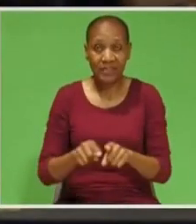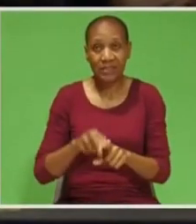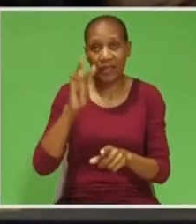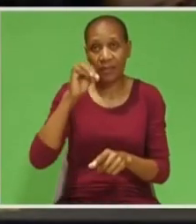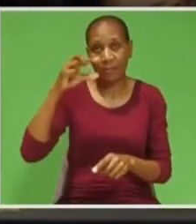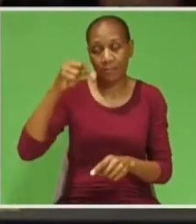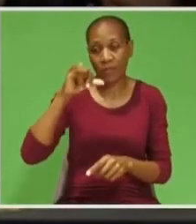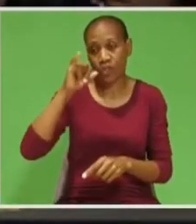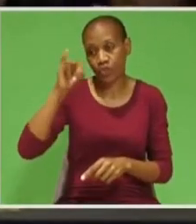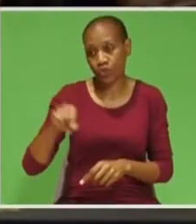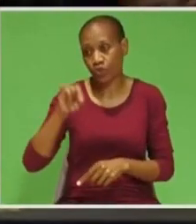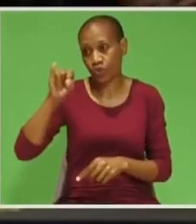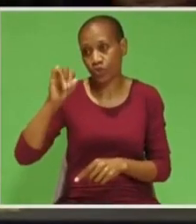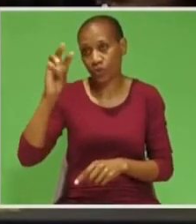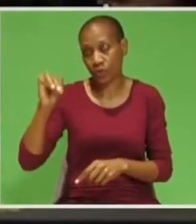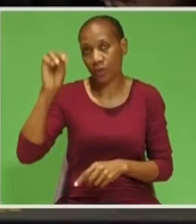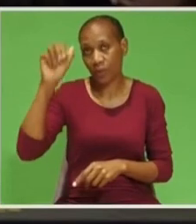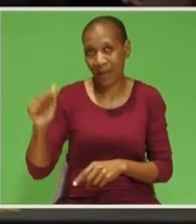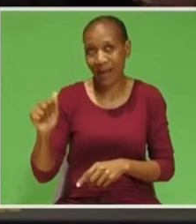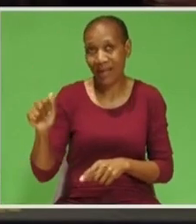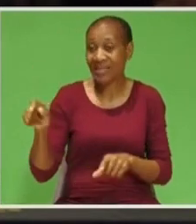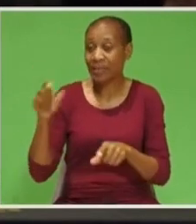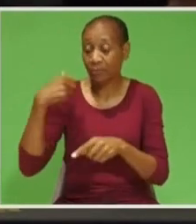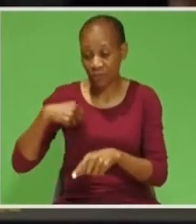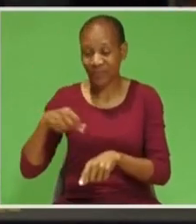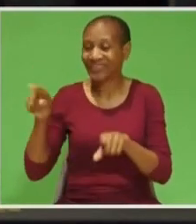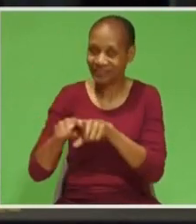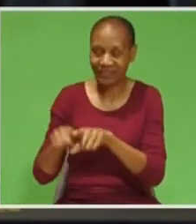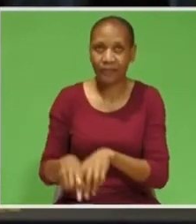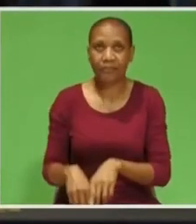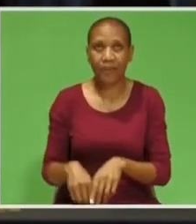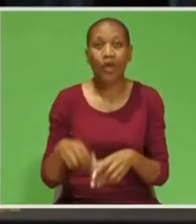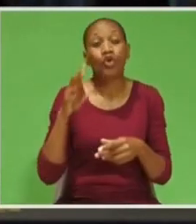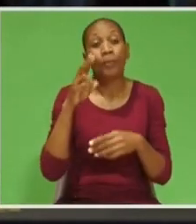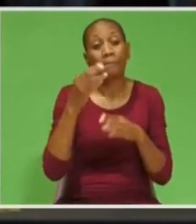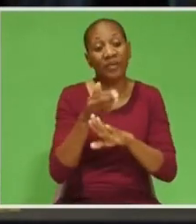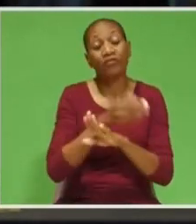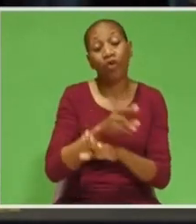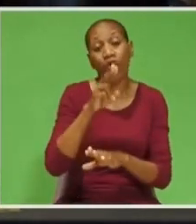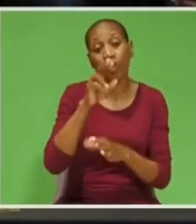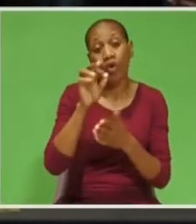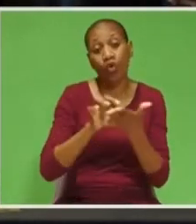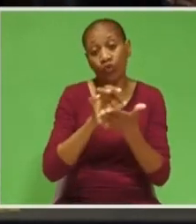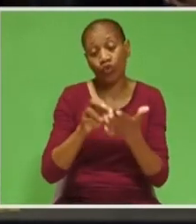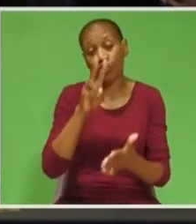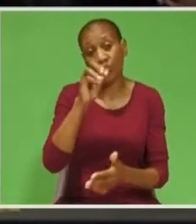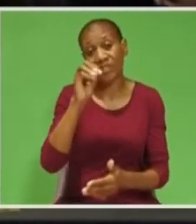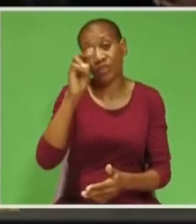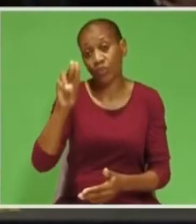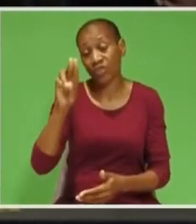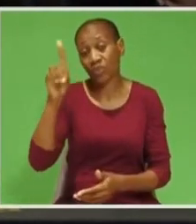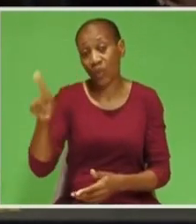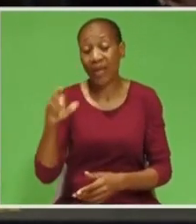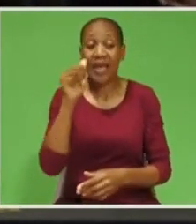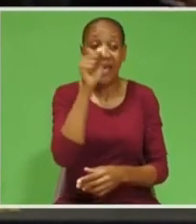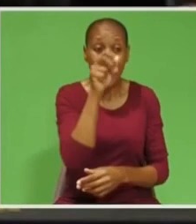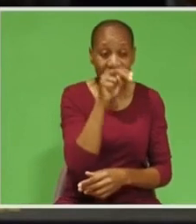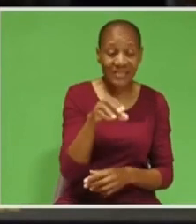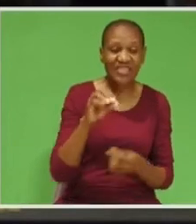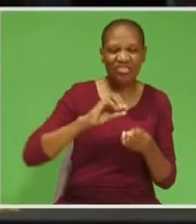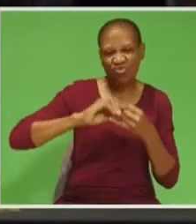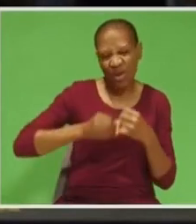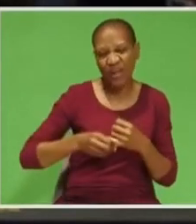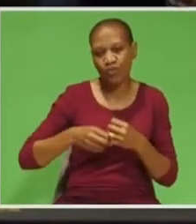is leading the pack. Shortly before 2021, local community elections, in an attempt by the ANC to get